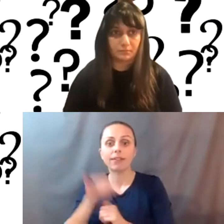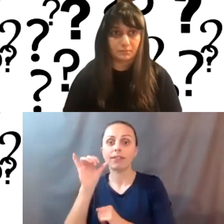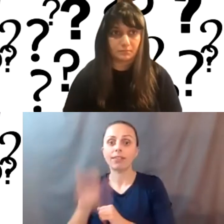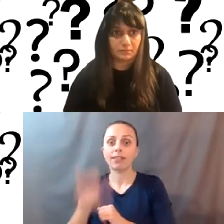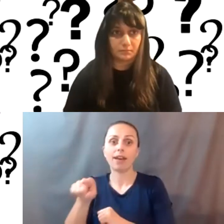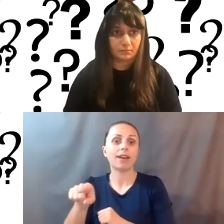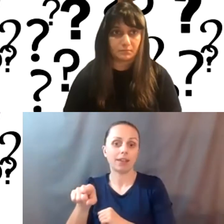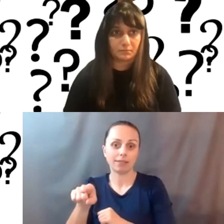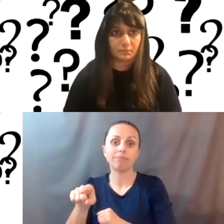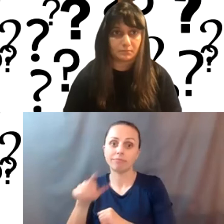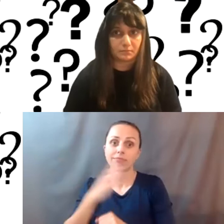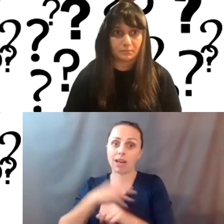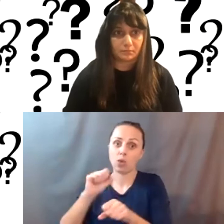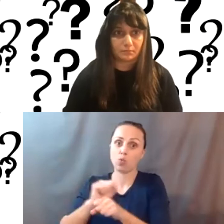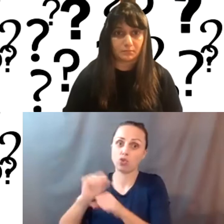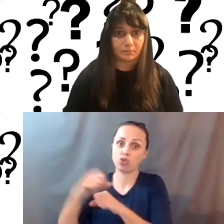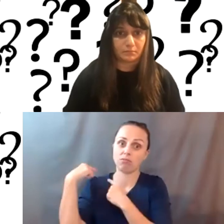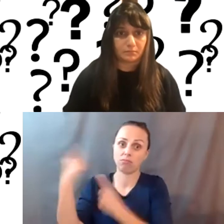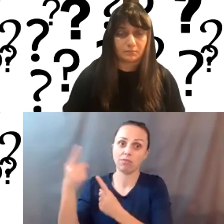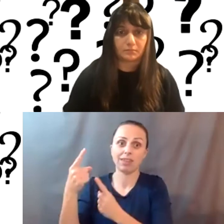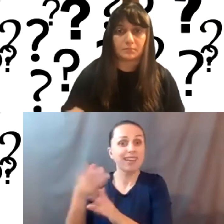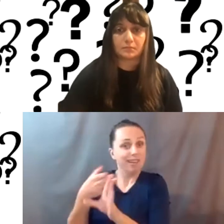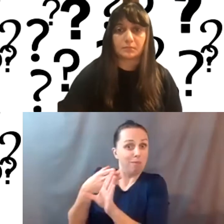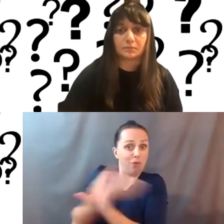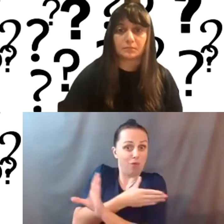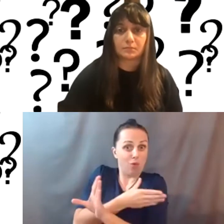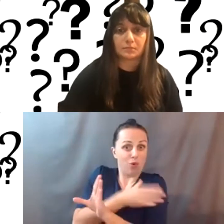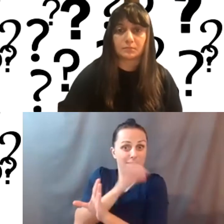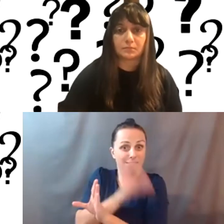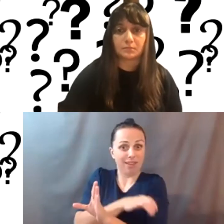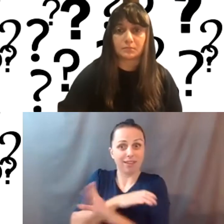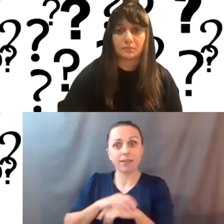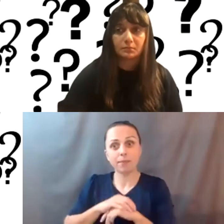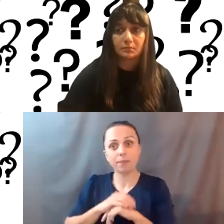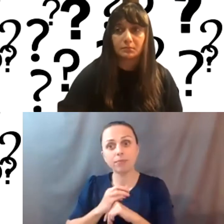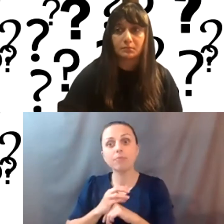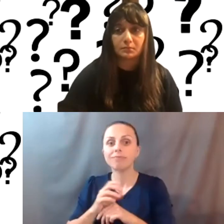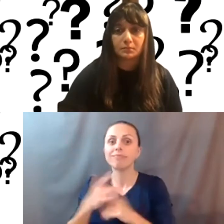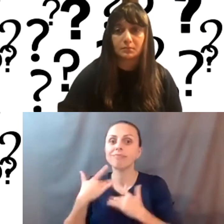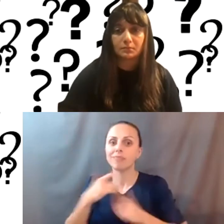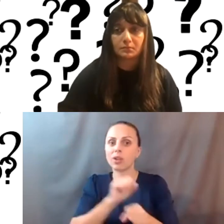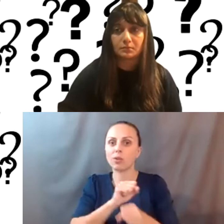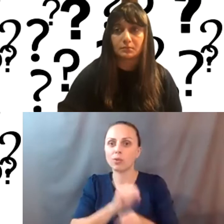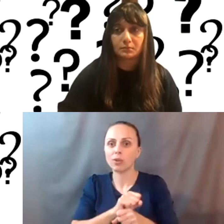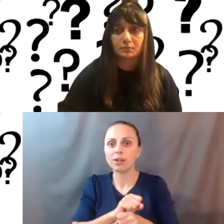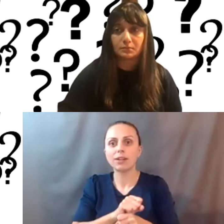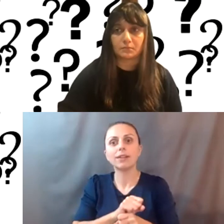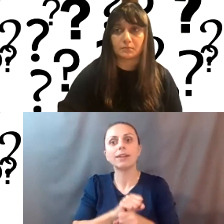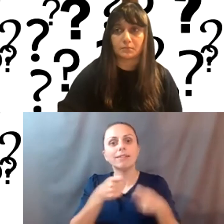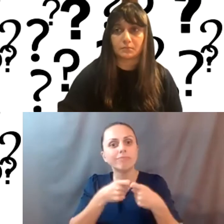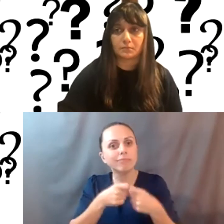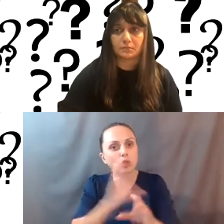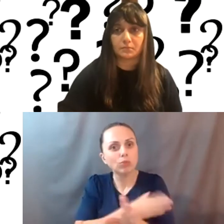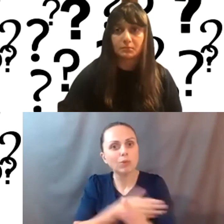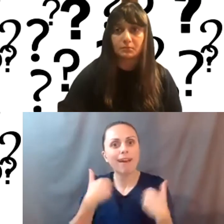work that I had prior to that and worked mostly in electroacoustic music. I have an